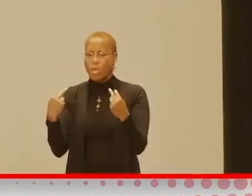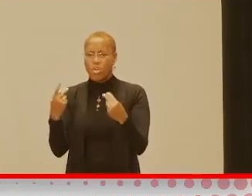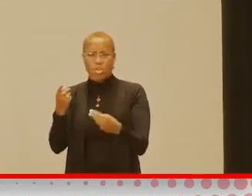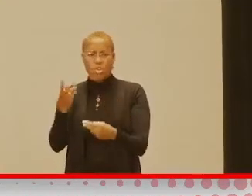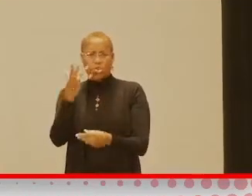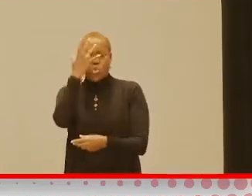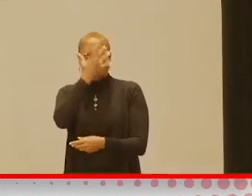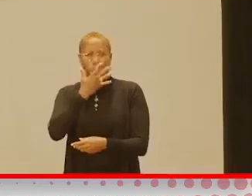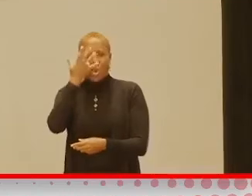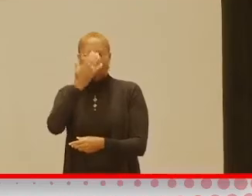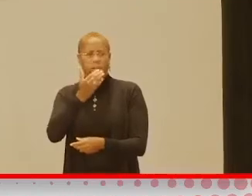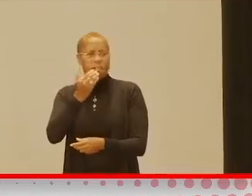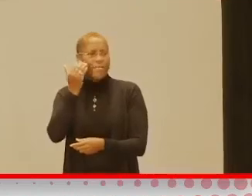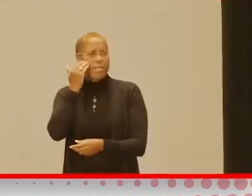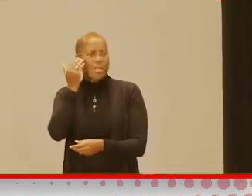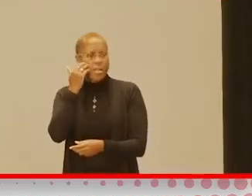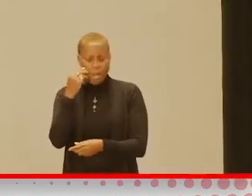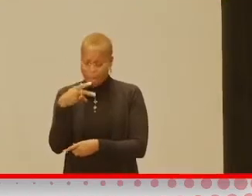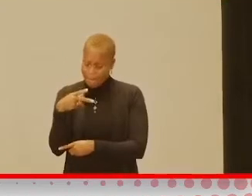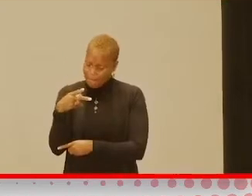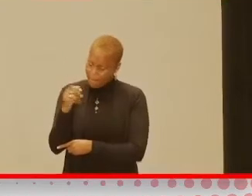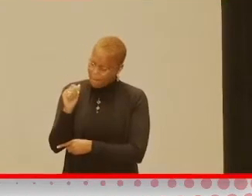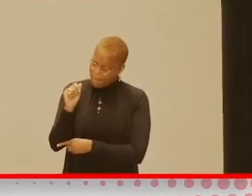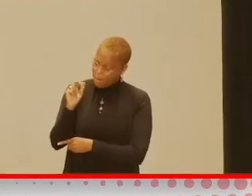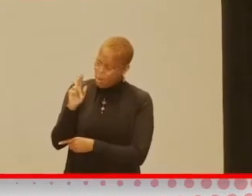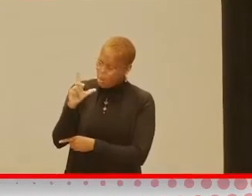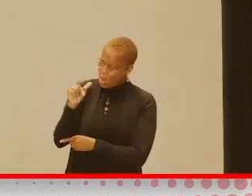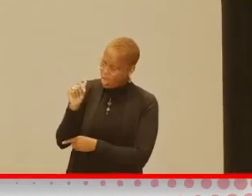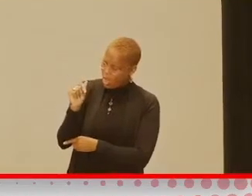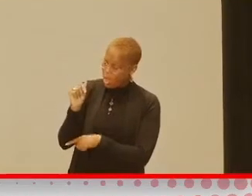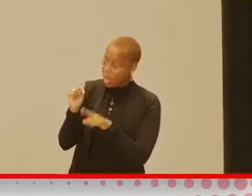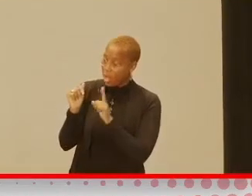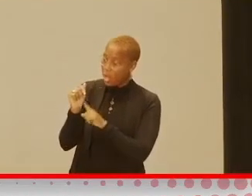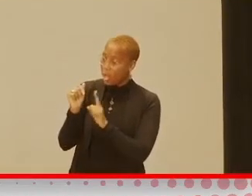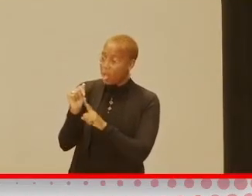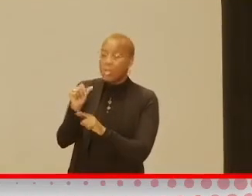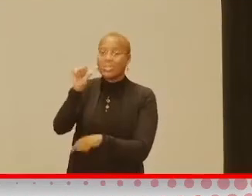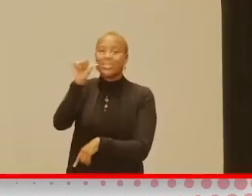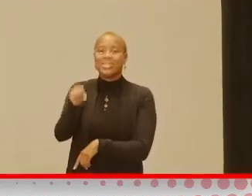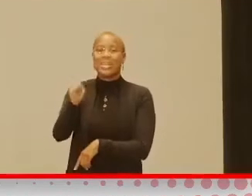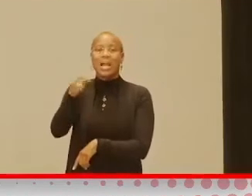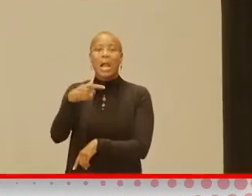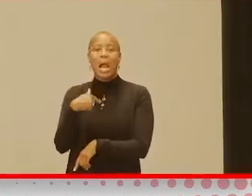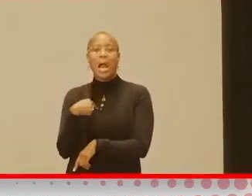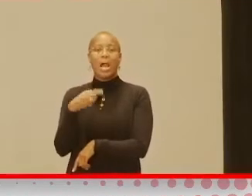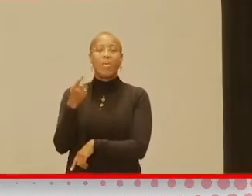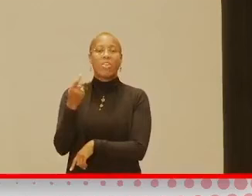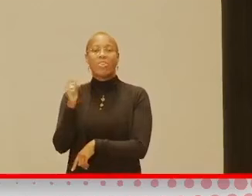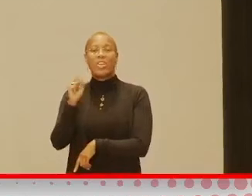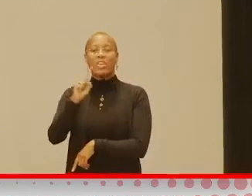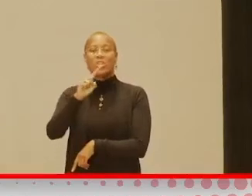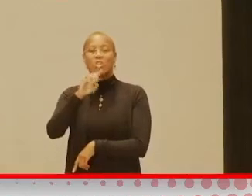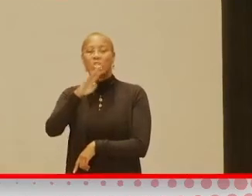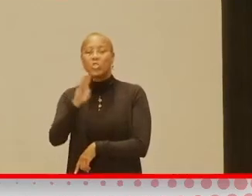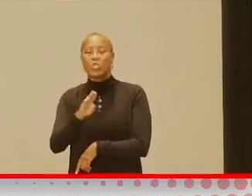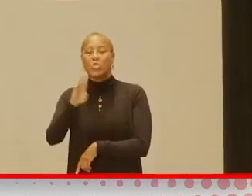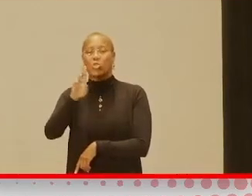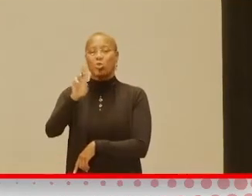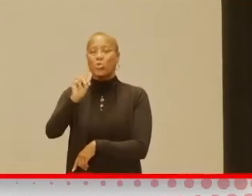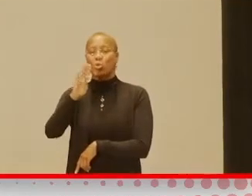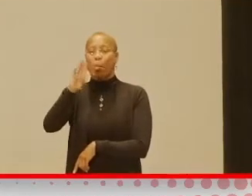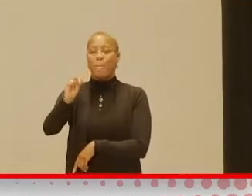really familiar. I know that name Paula. So, yes, I am also the Zumba instructor here at this family cafe.